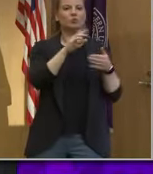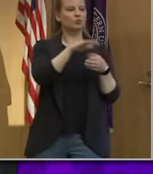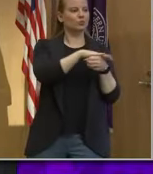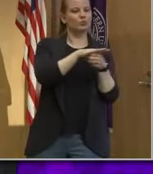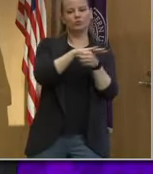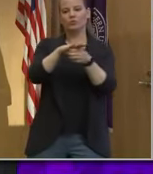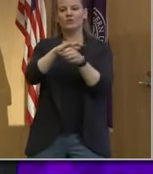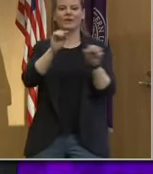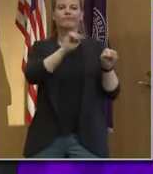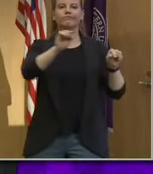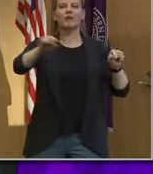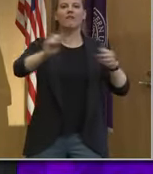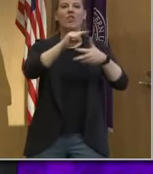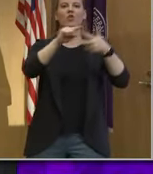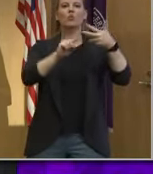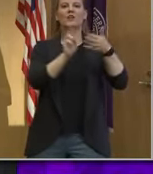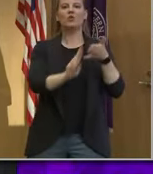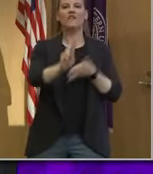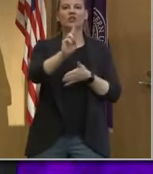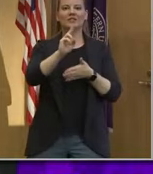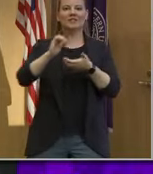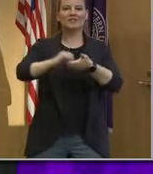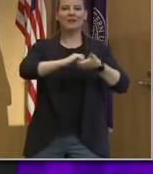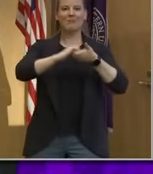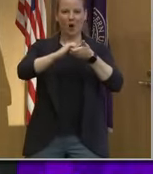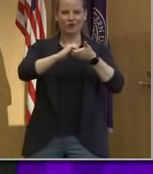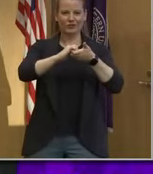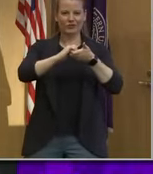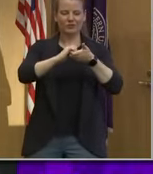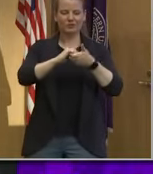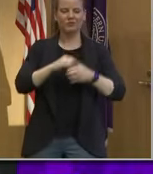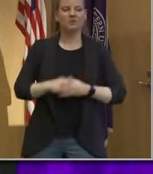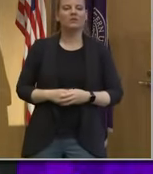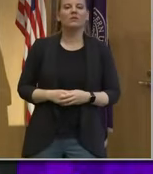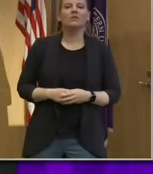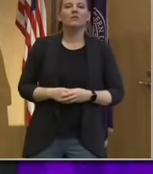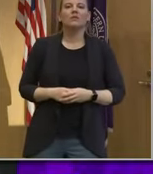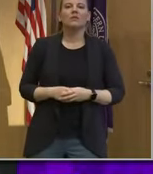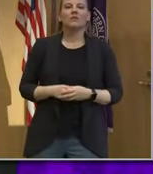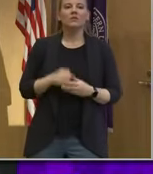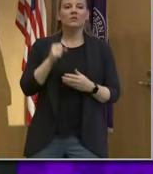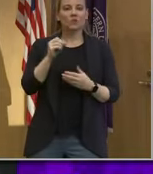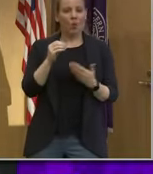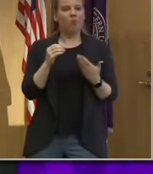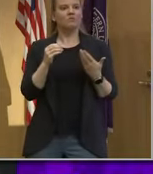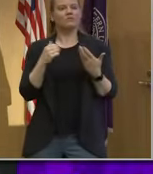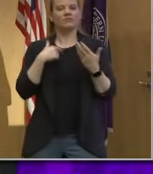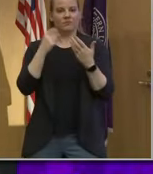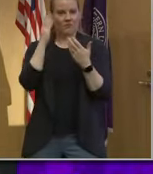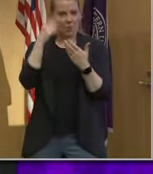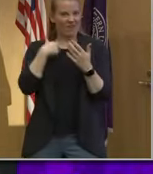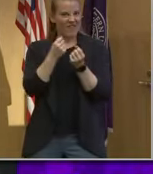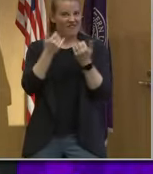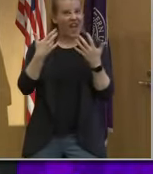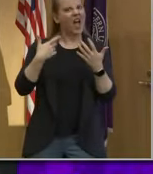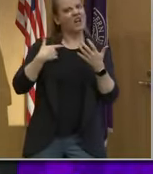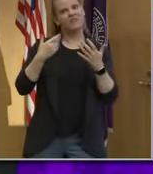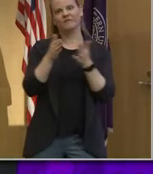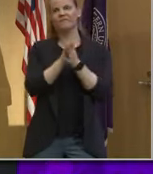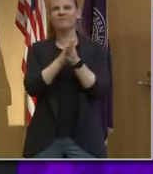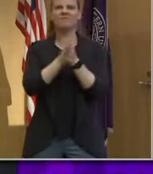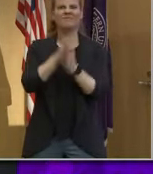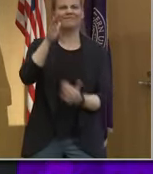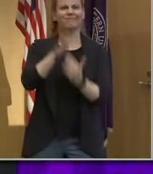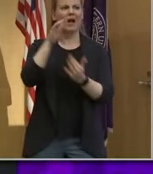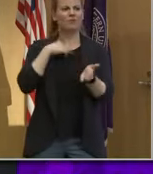as the Biohub was proposed. So we will be doing lots of cutting edge research also on the